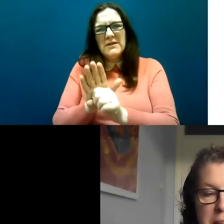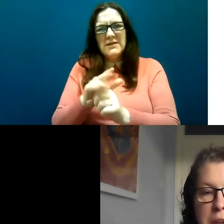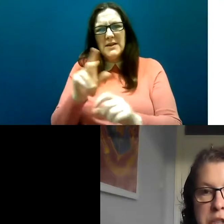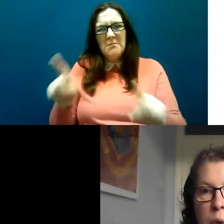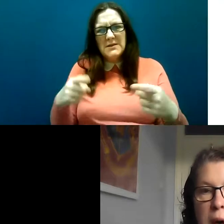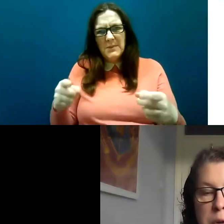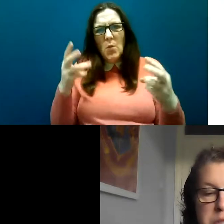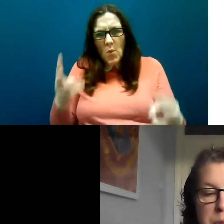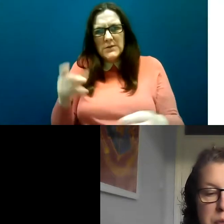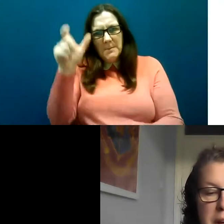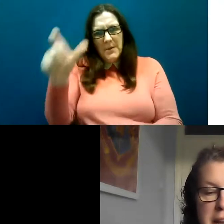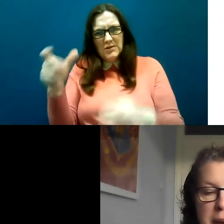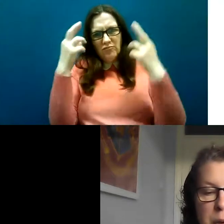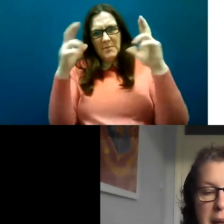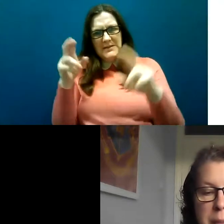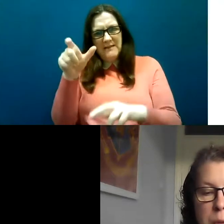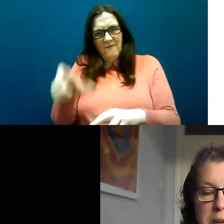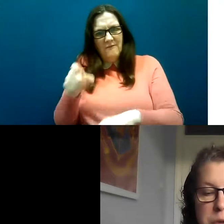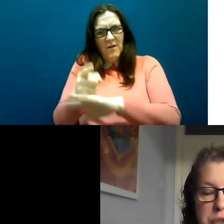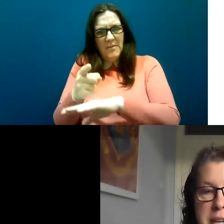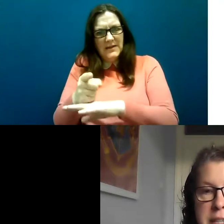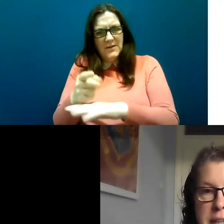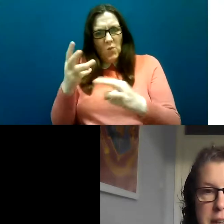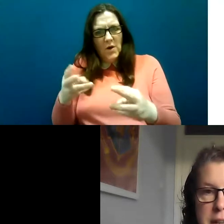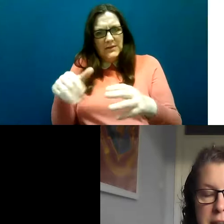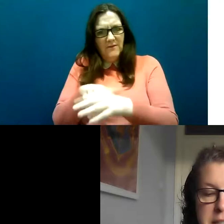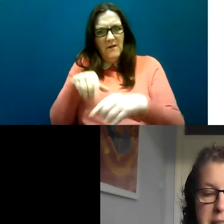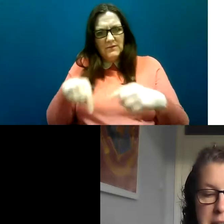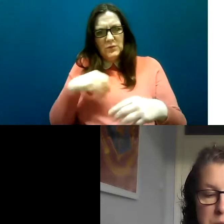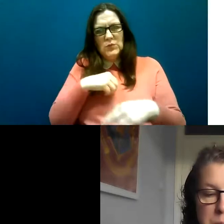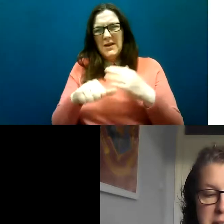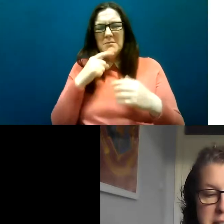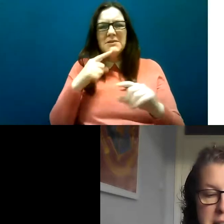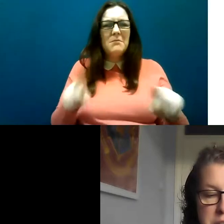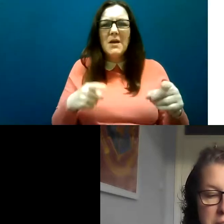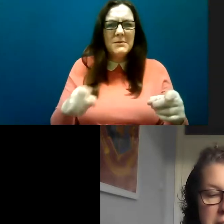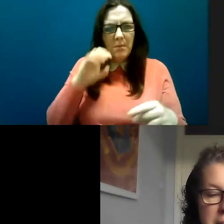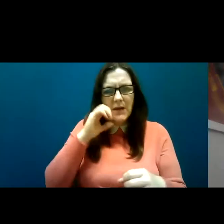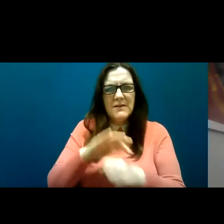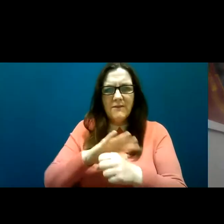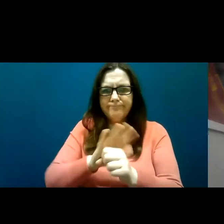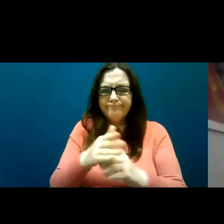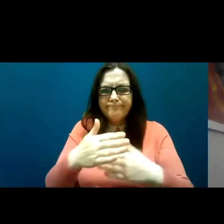so I'm going to move on now we'll go straight to the DCU presentation